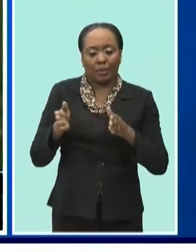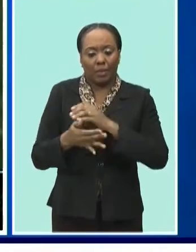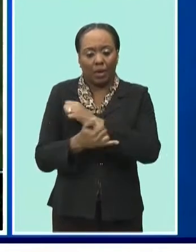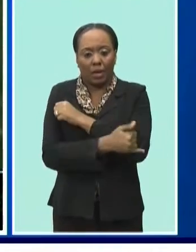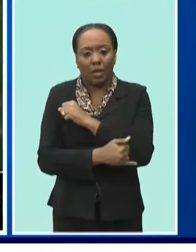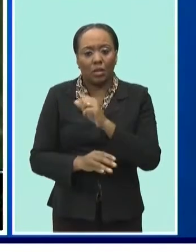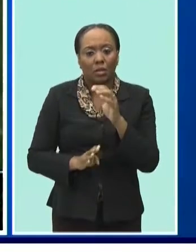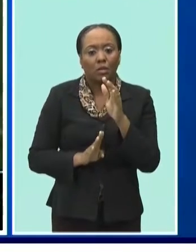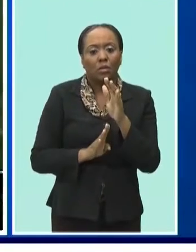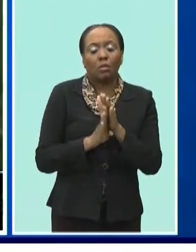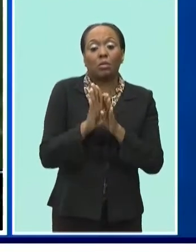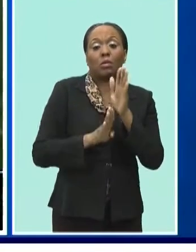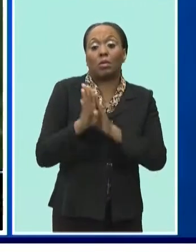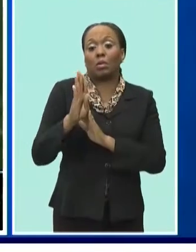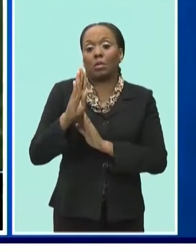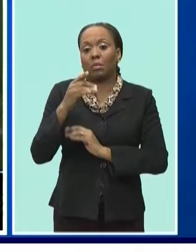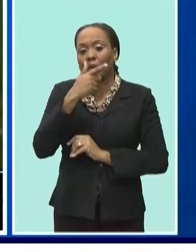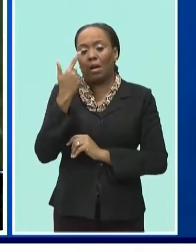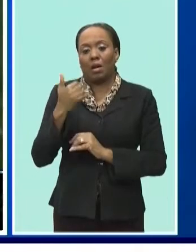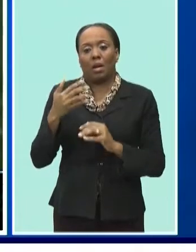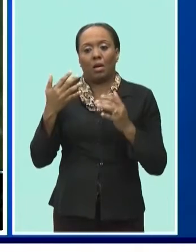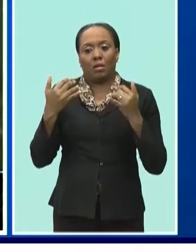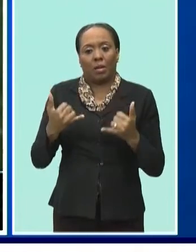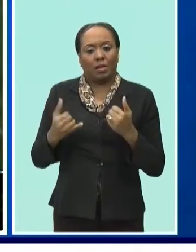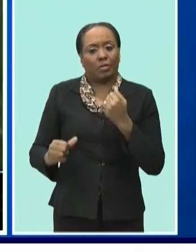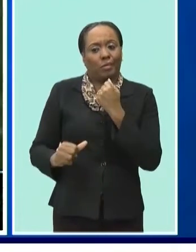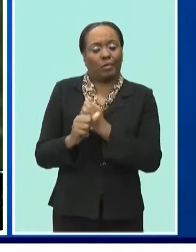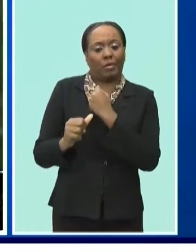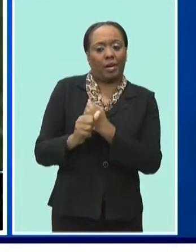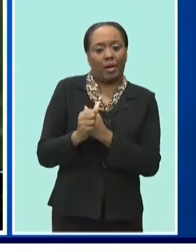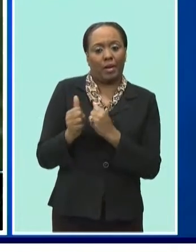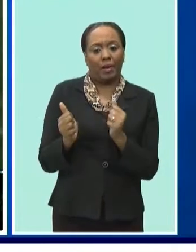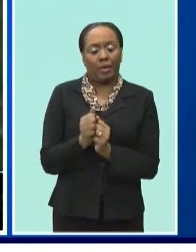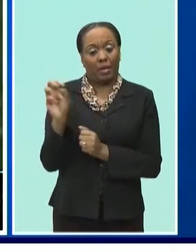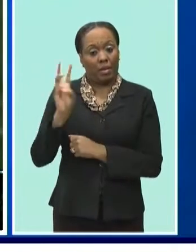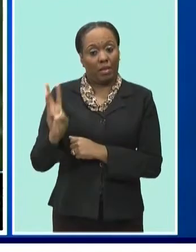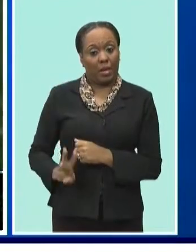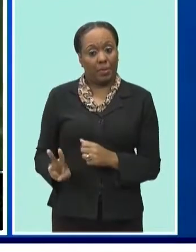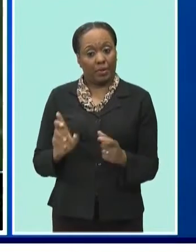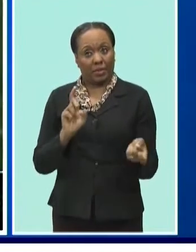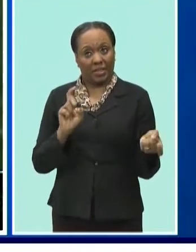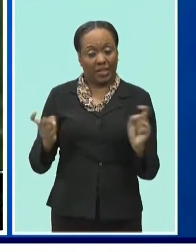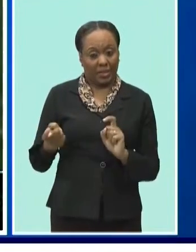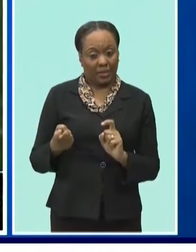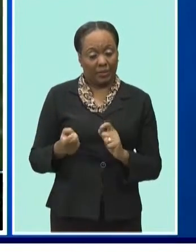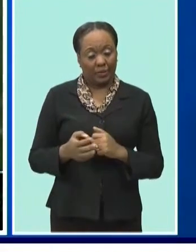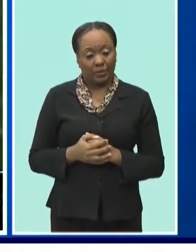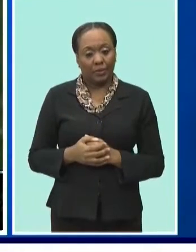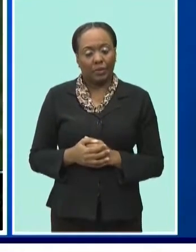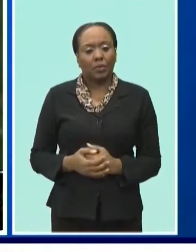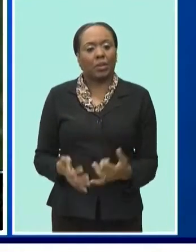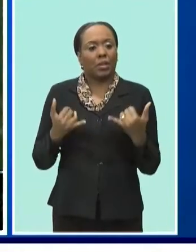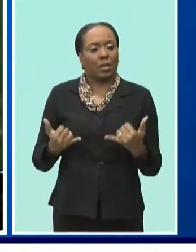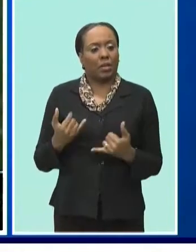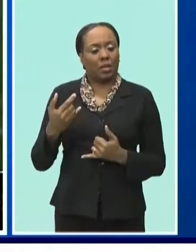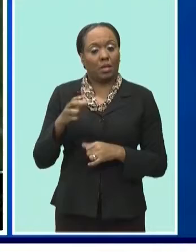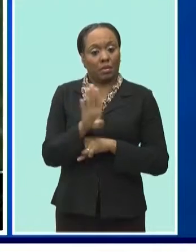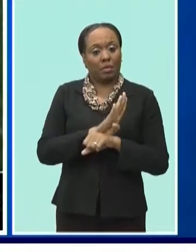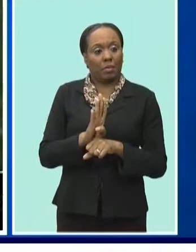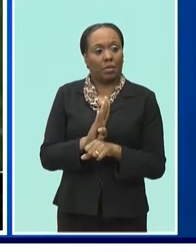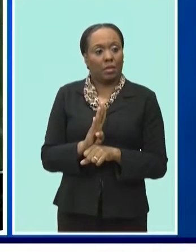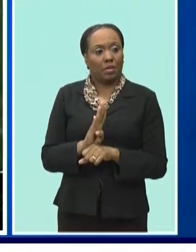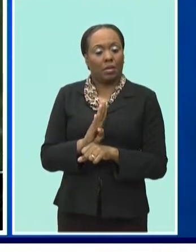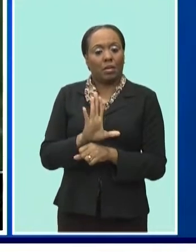from climate change. So today, Mr. President, Barbados joins with the UN family